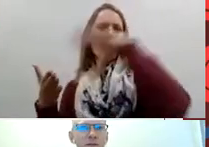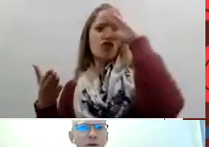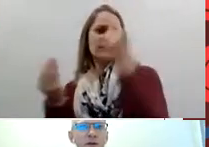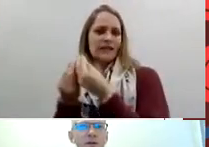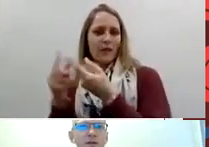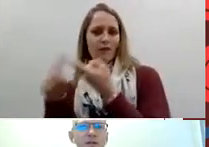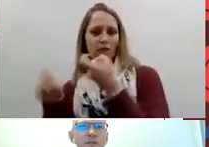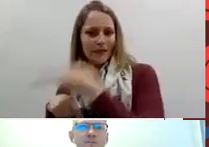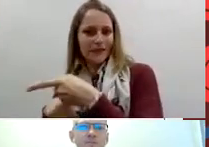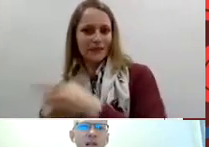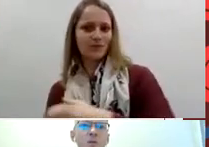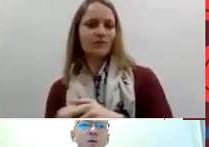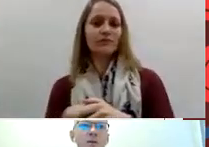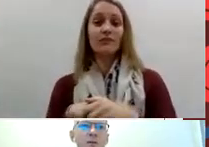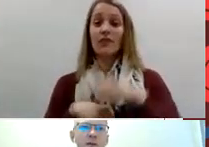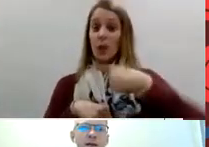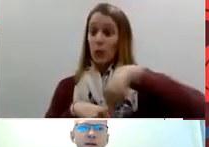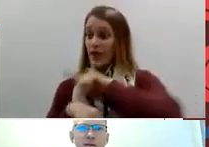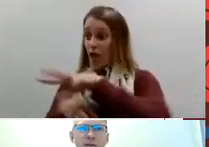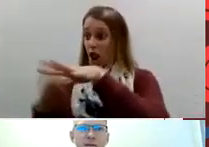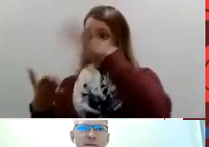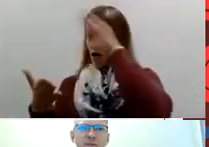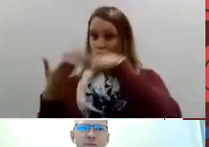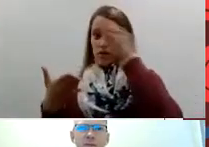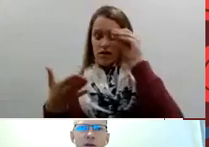experiences and we learn from that